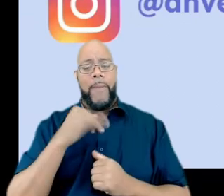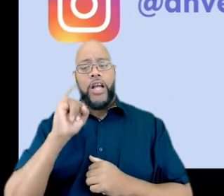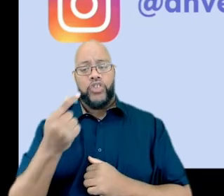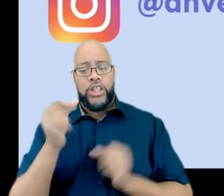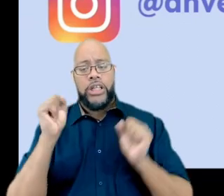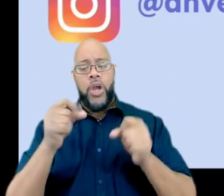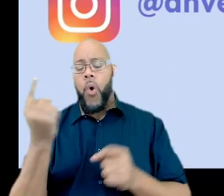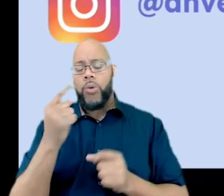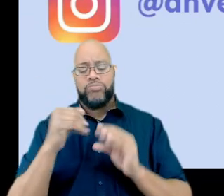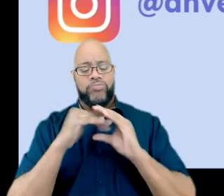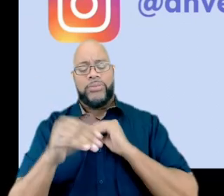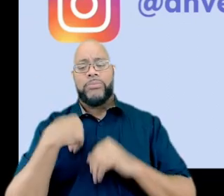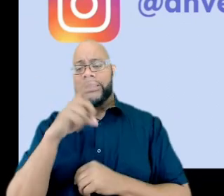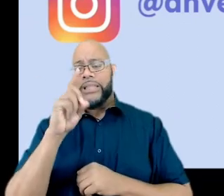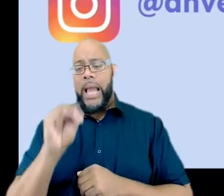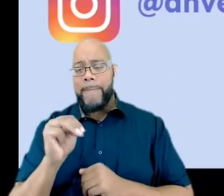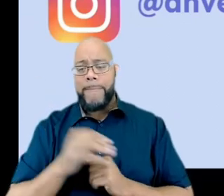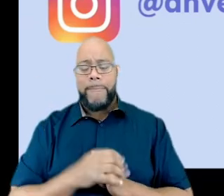can always shoot me a DM.